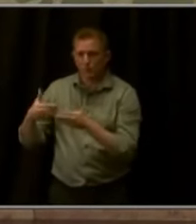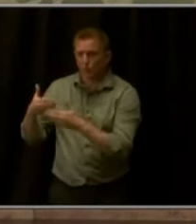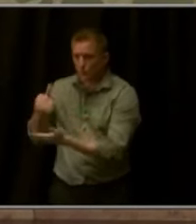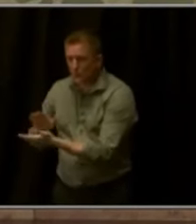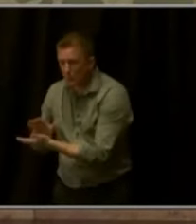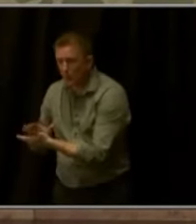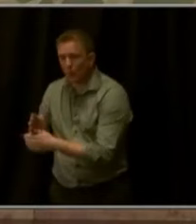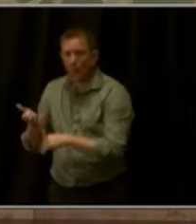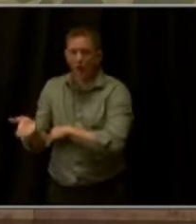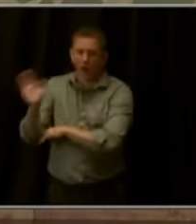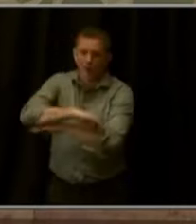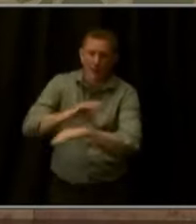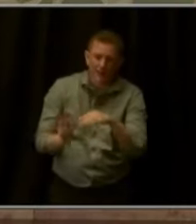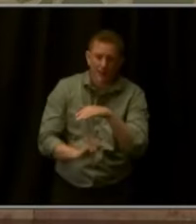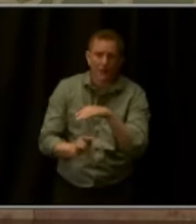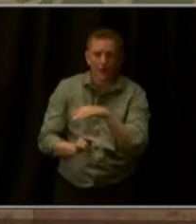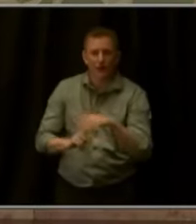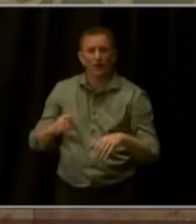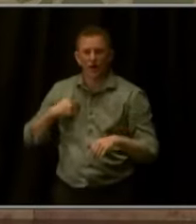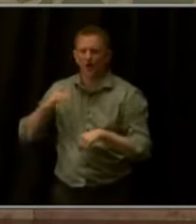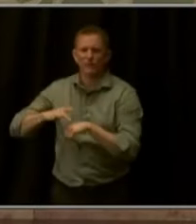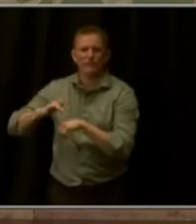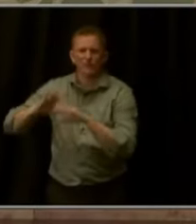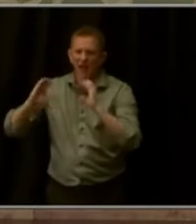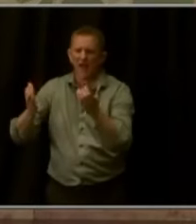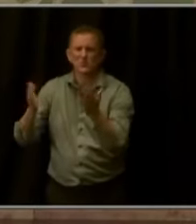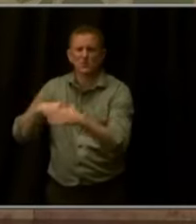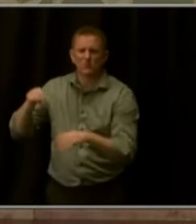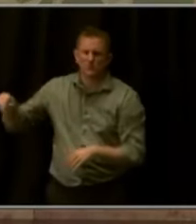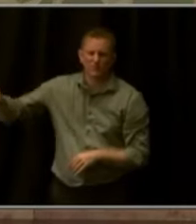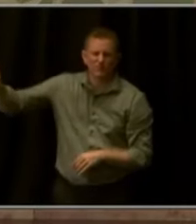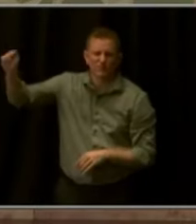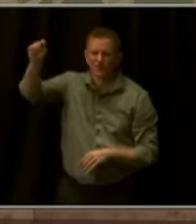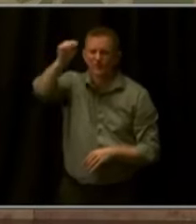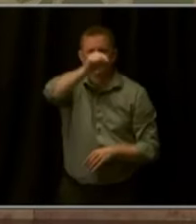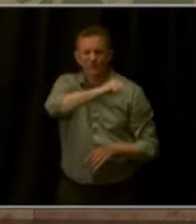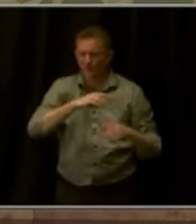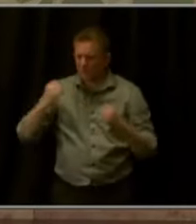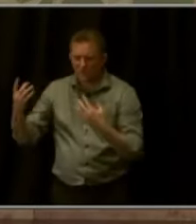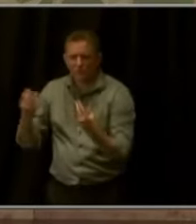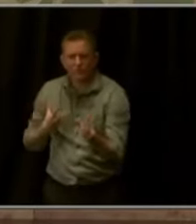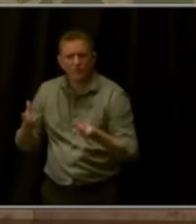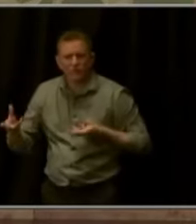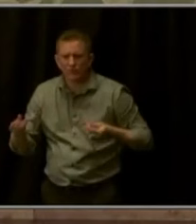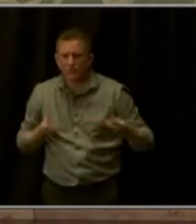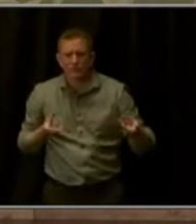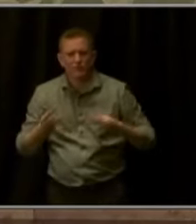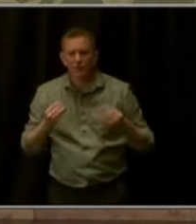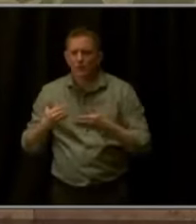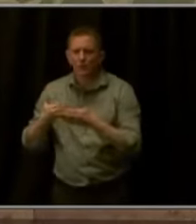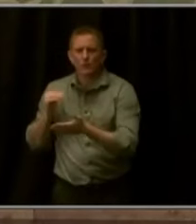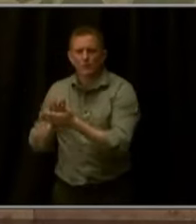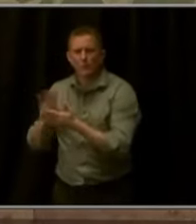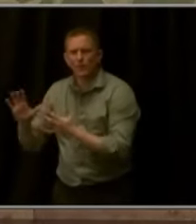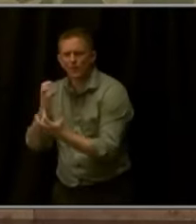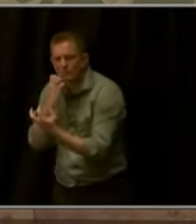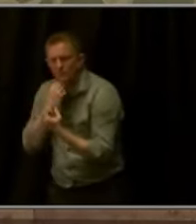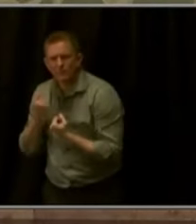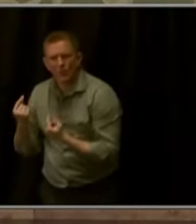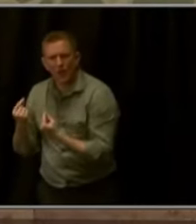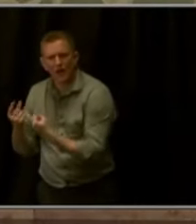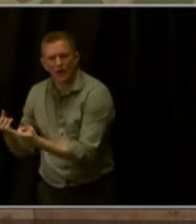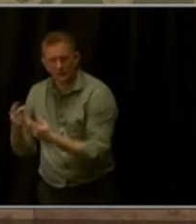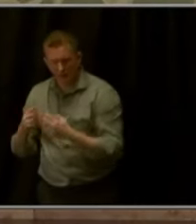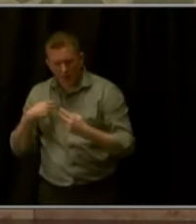classrooms across the state where I hear from educators and students about what preschool means to them. It's a special thing to see children and their